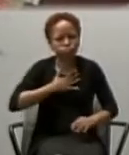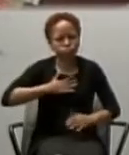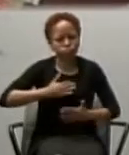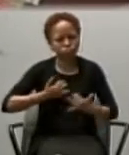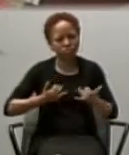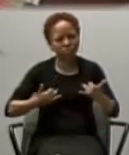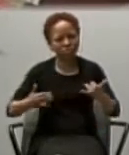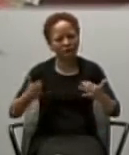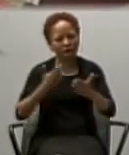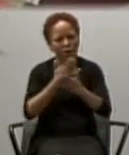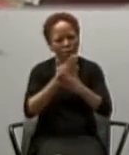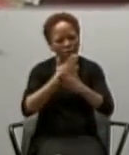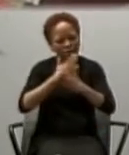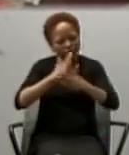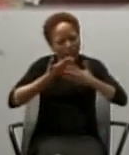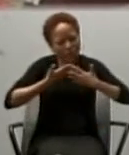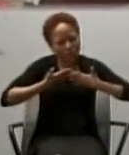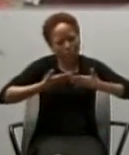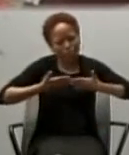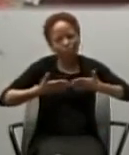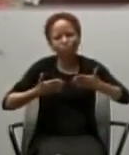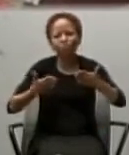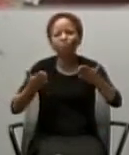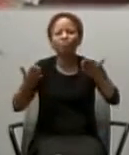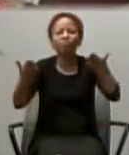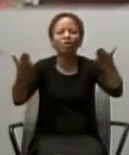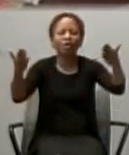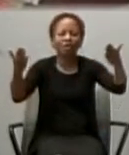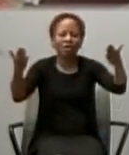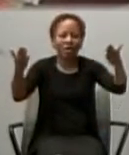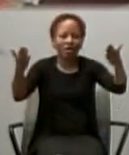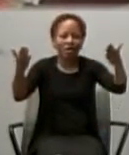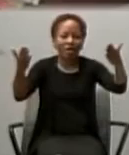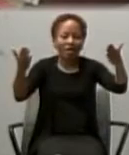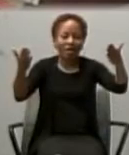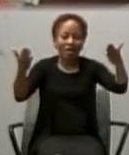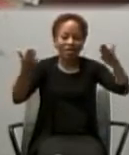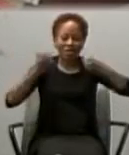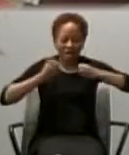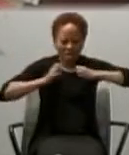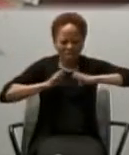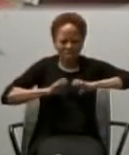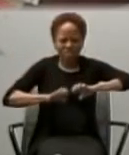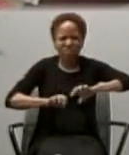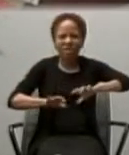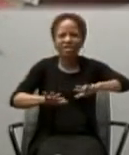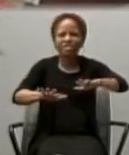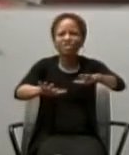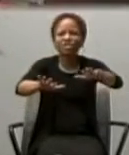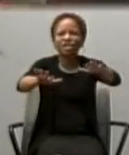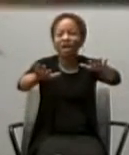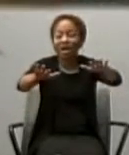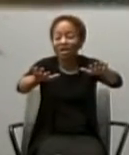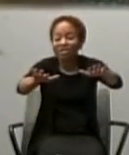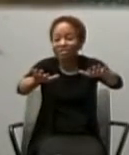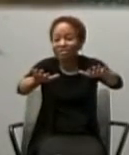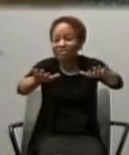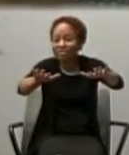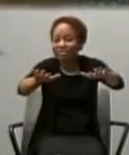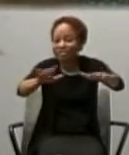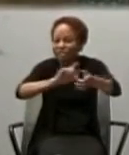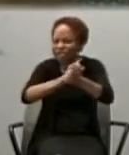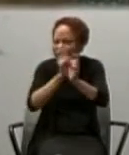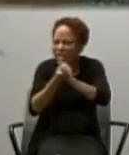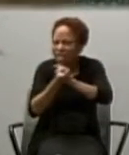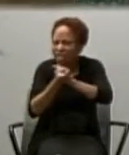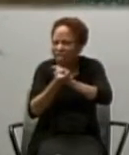the fundamental method of evangelizing in the church, has not changed in all this time.